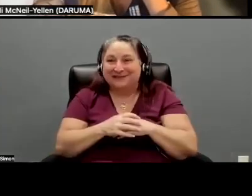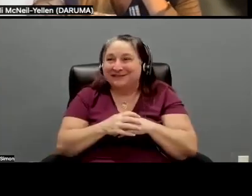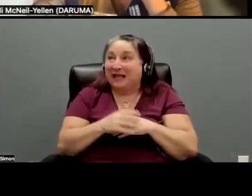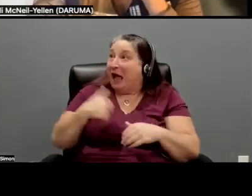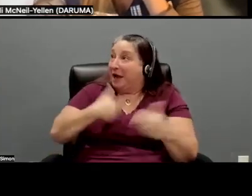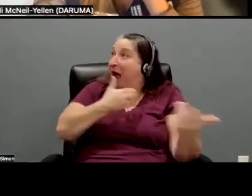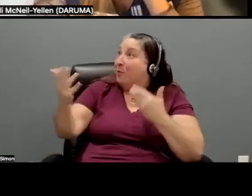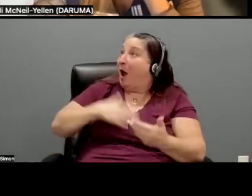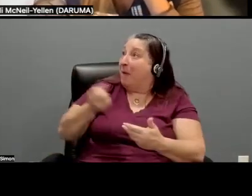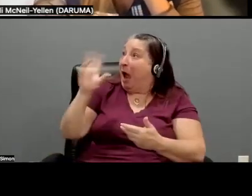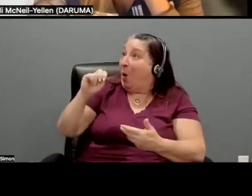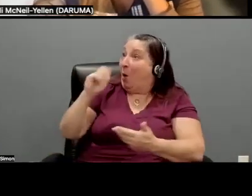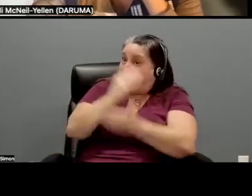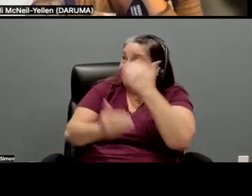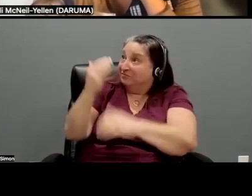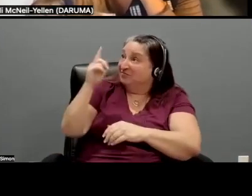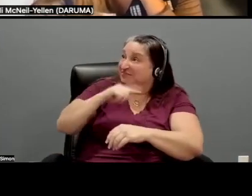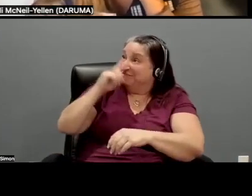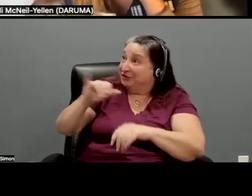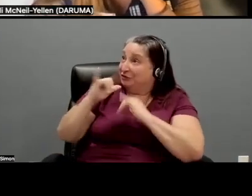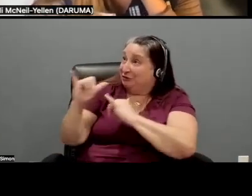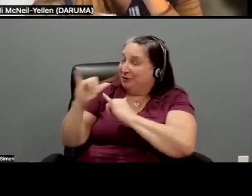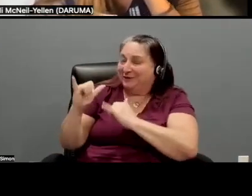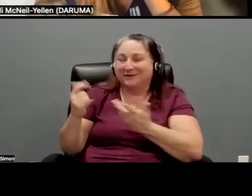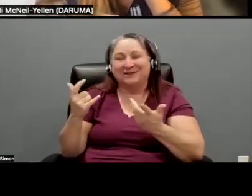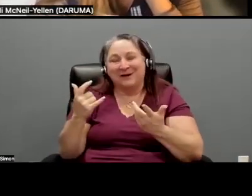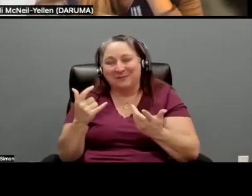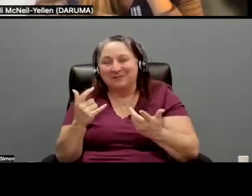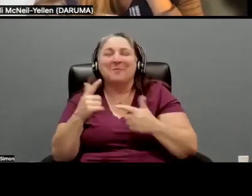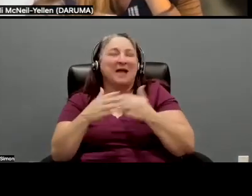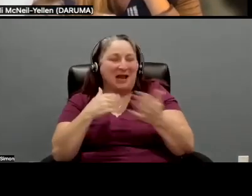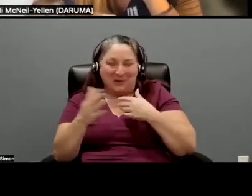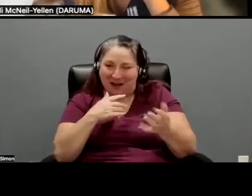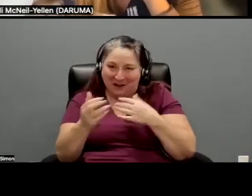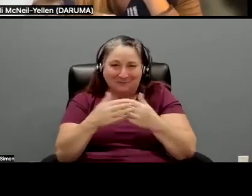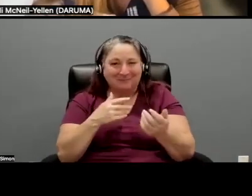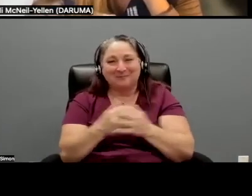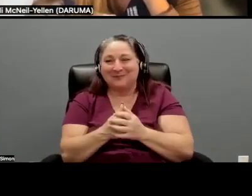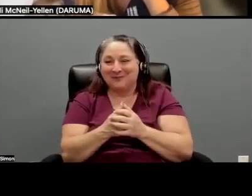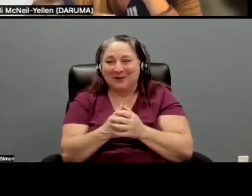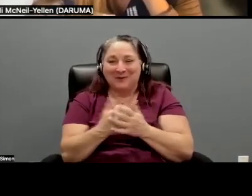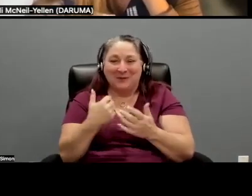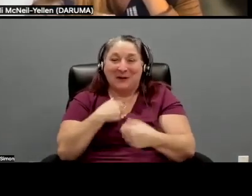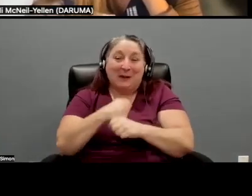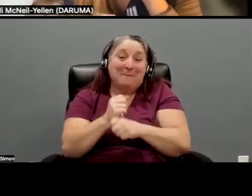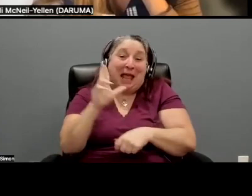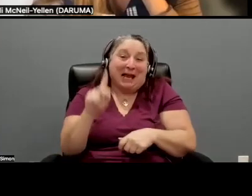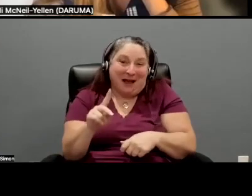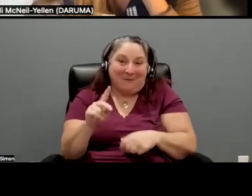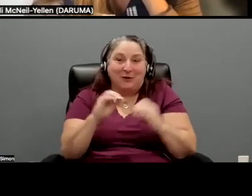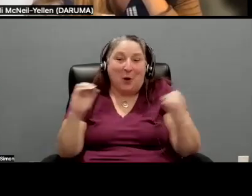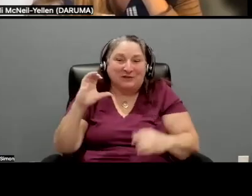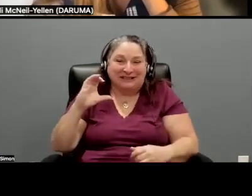so had to take a little bit more time on my behalf, but we made up for it with, with no, uh, you know, uh, CGI.